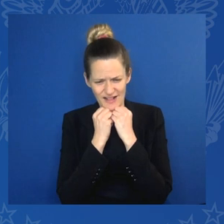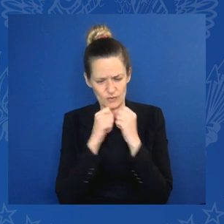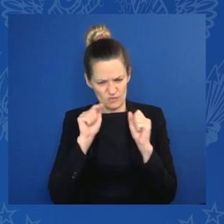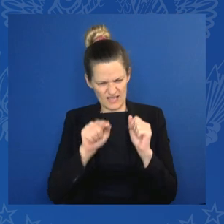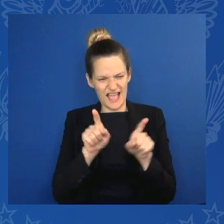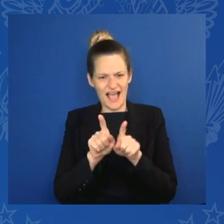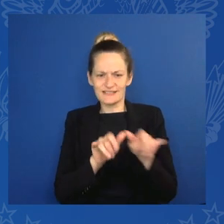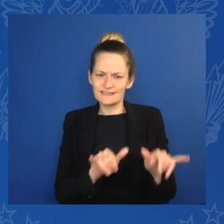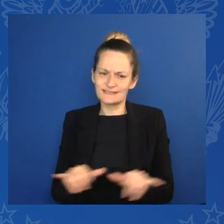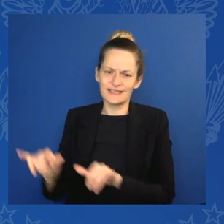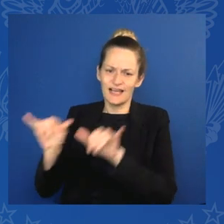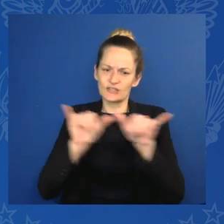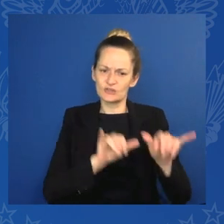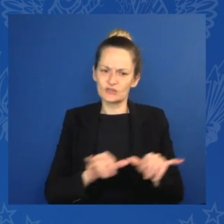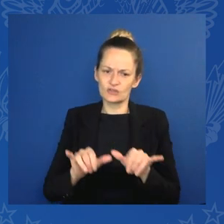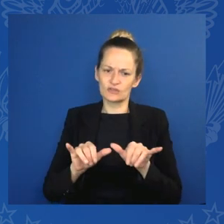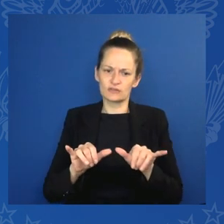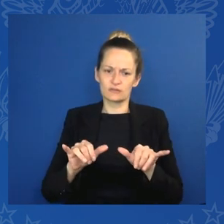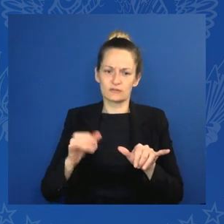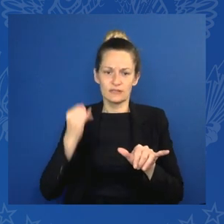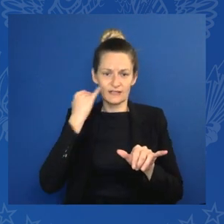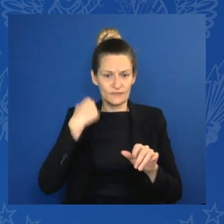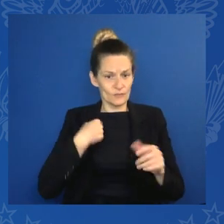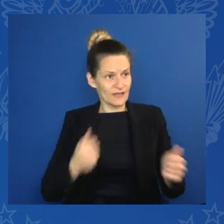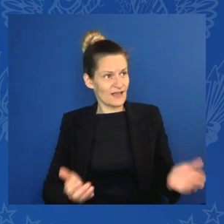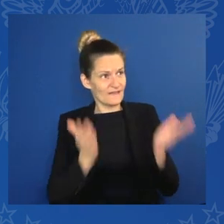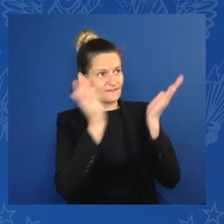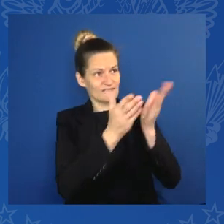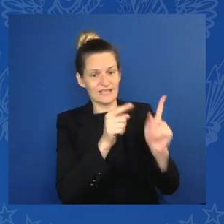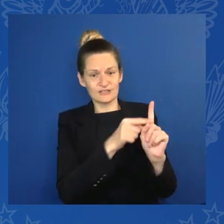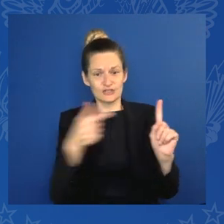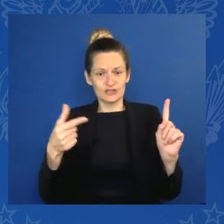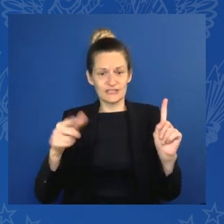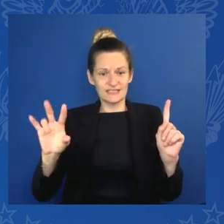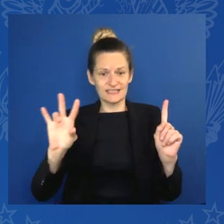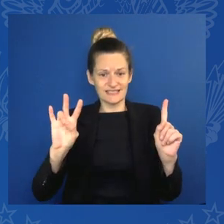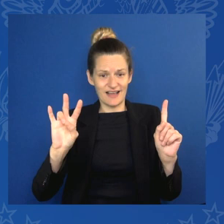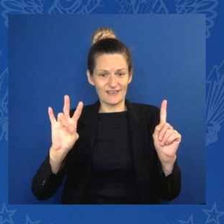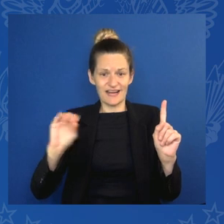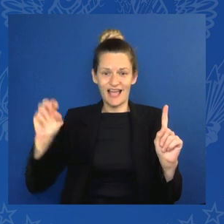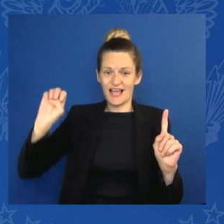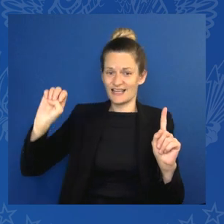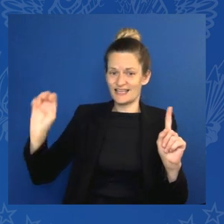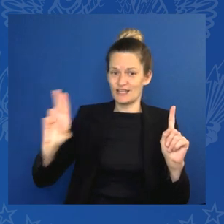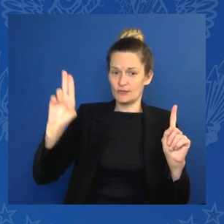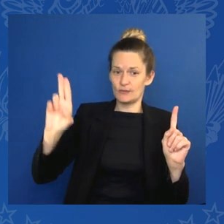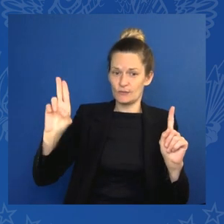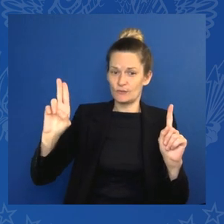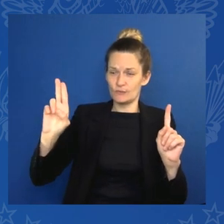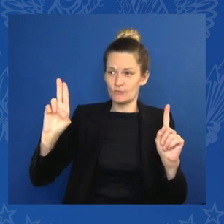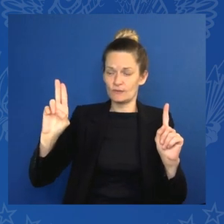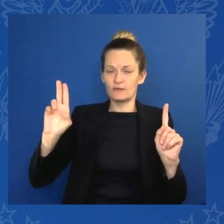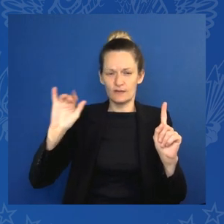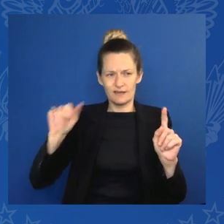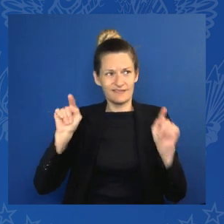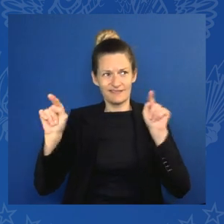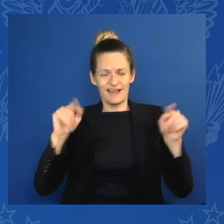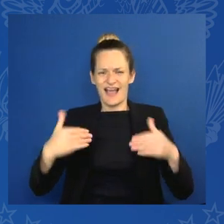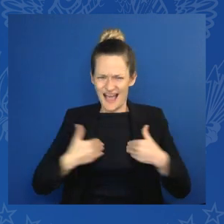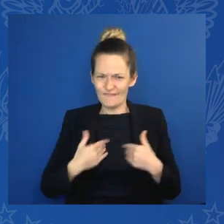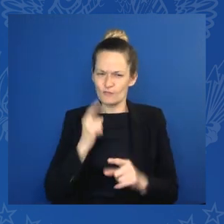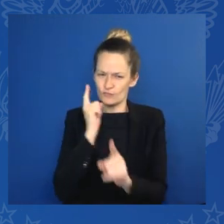G7 and the EU are taking the right direction for a more stable and forward-looking partnership. I thank you.